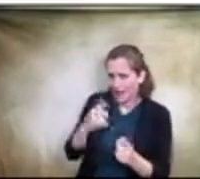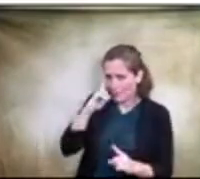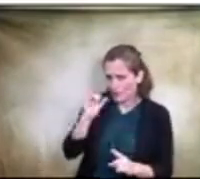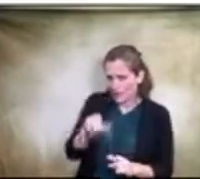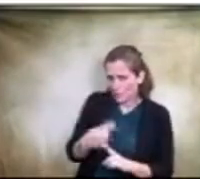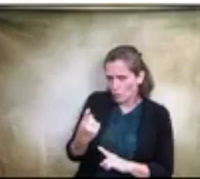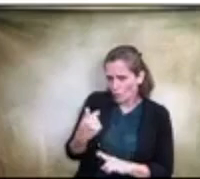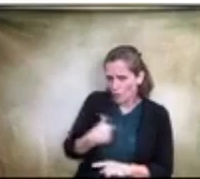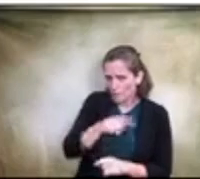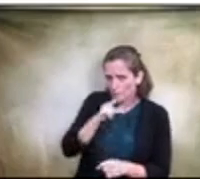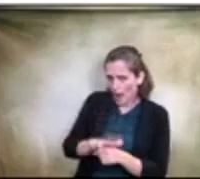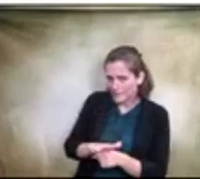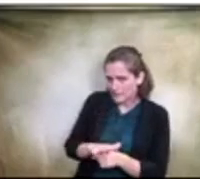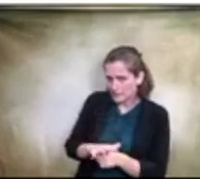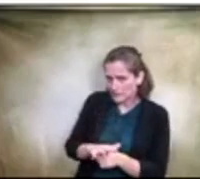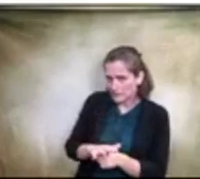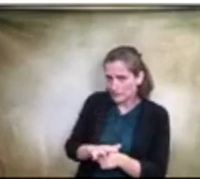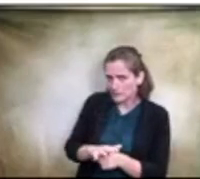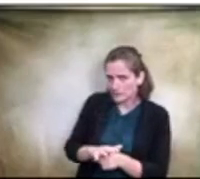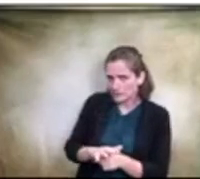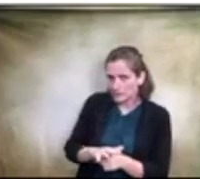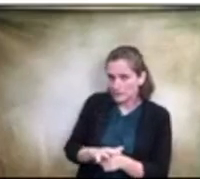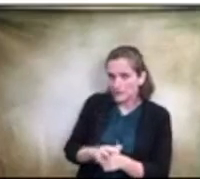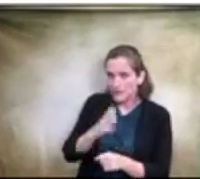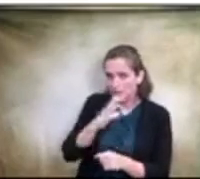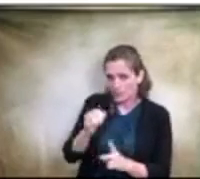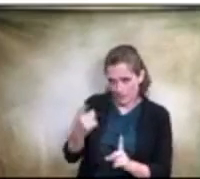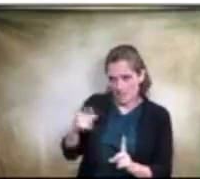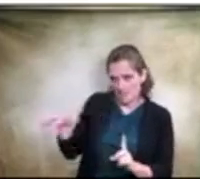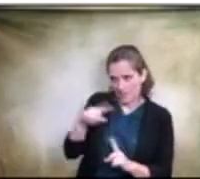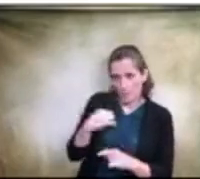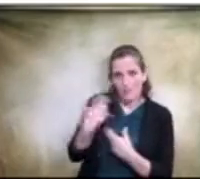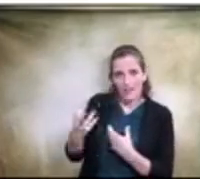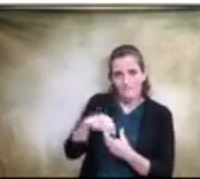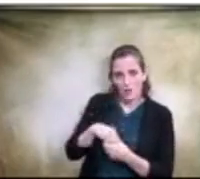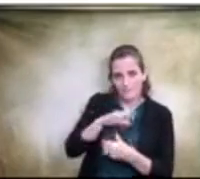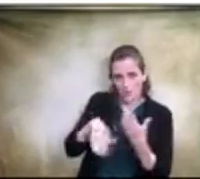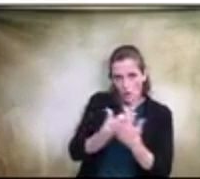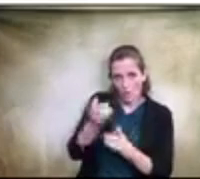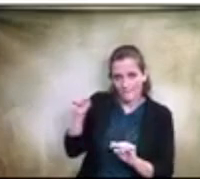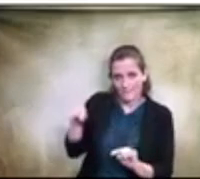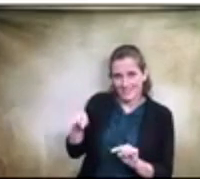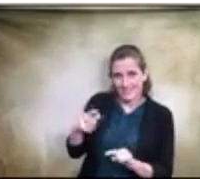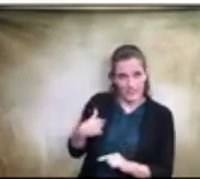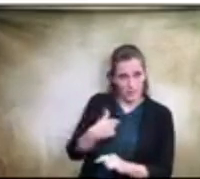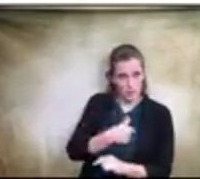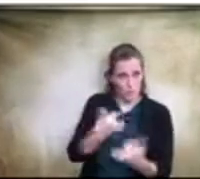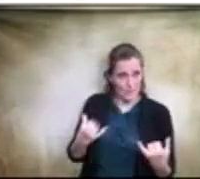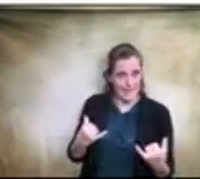we also need to include a parent meeting that they would be involved in, in all this. And we're, we're now awarding, uh,